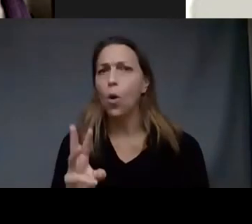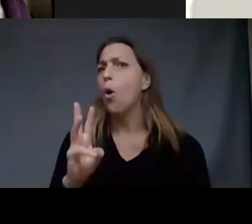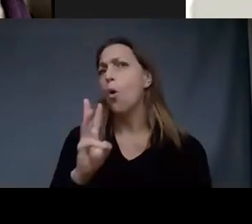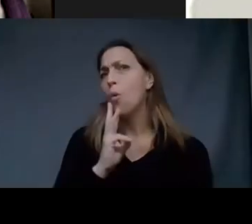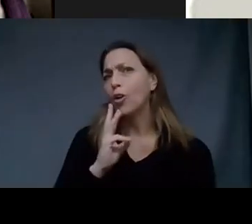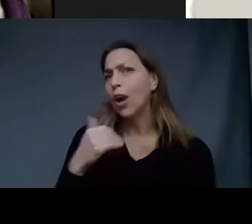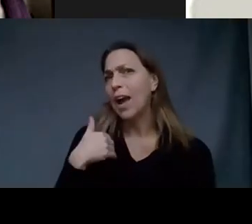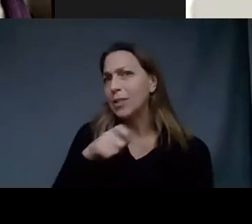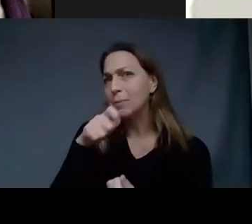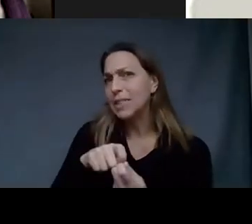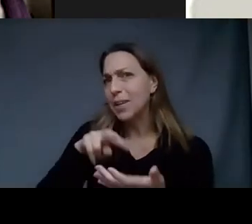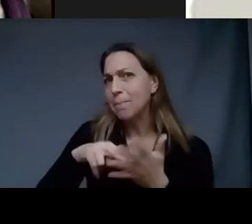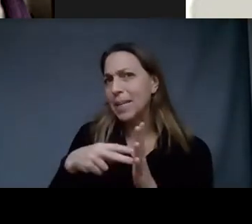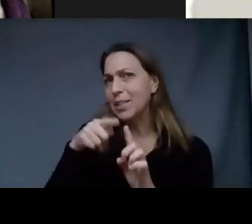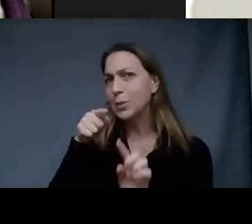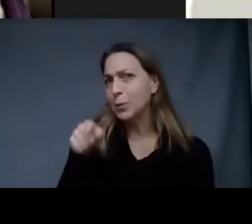specific meaning to you